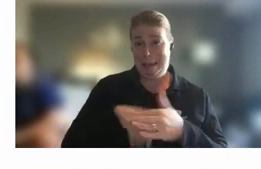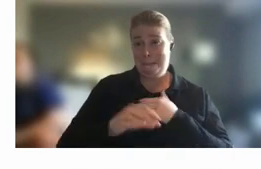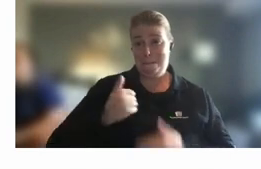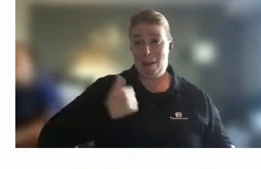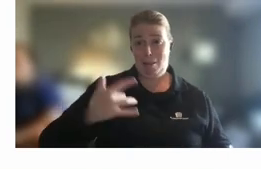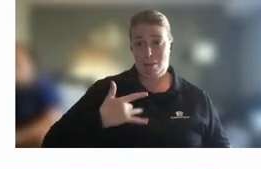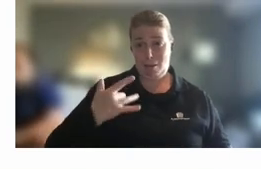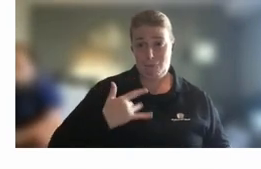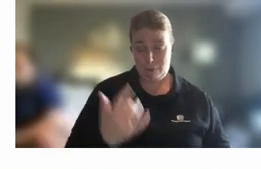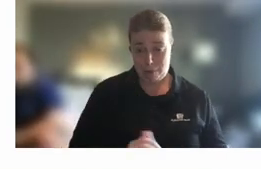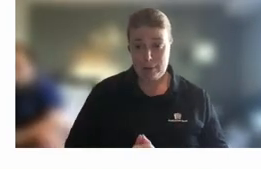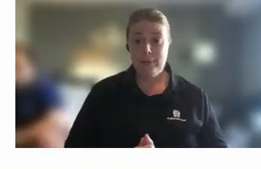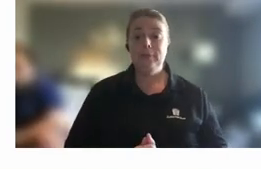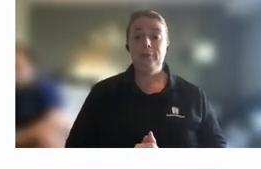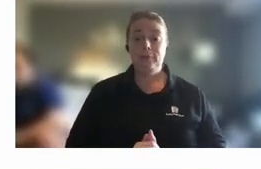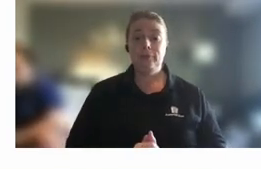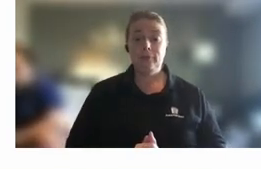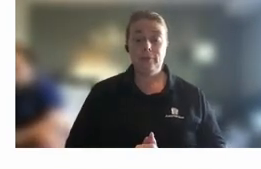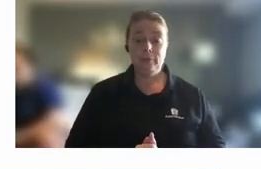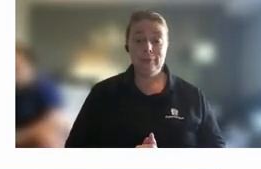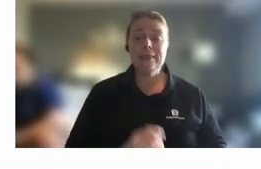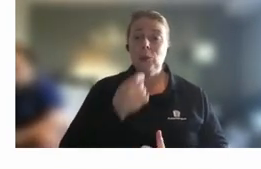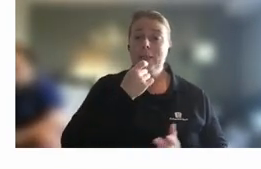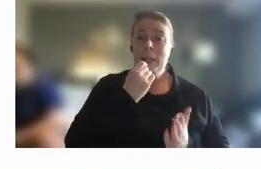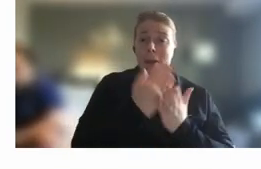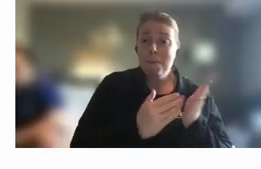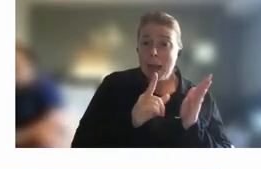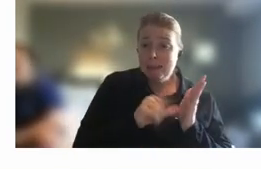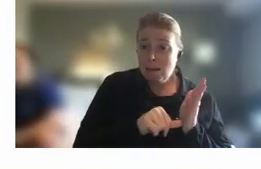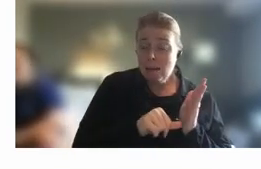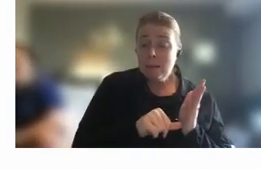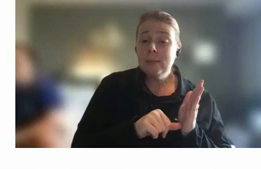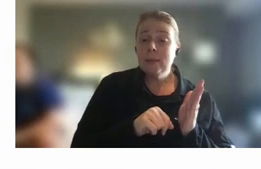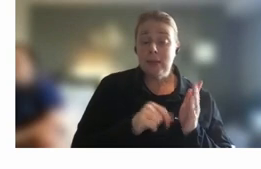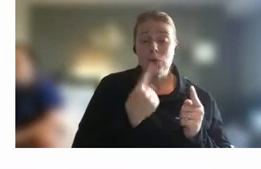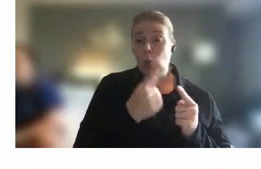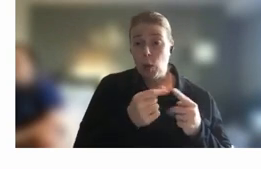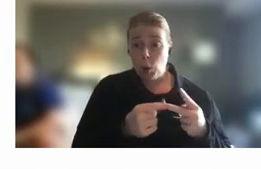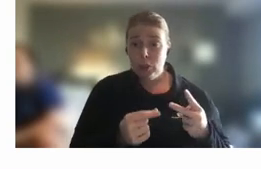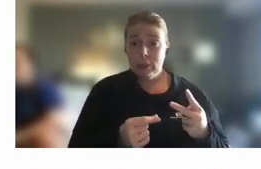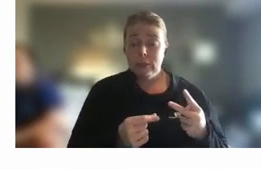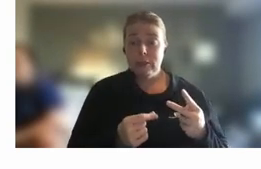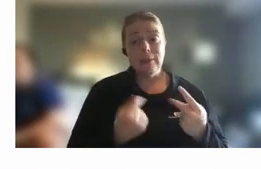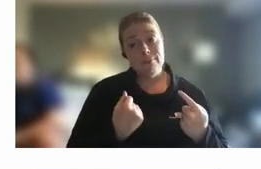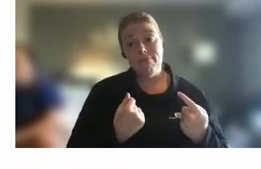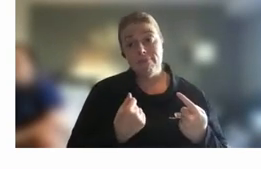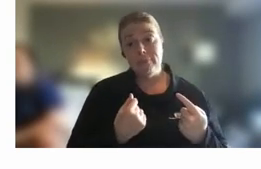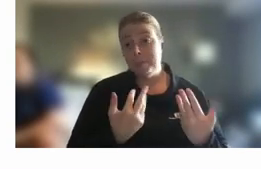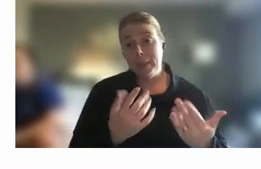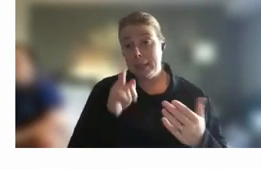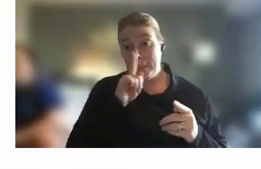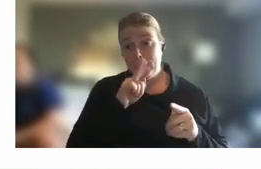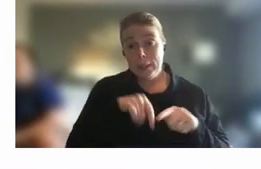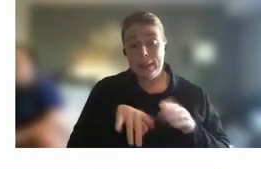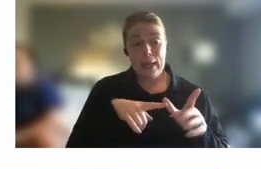and it i did actually go a little bit part-time you know there's the cons there's one option that a lot of people in abs do is do the same